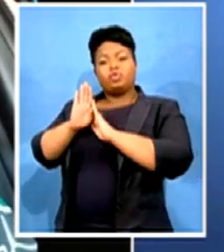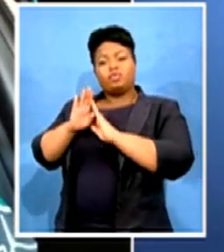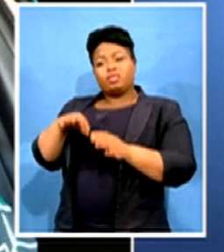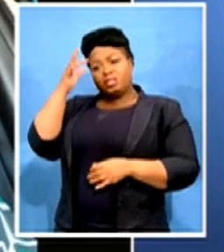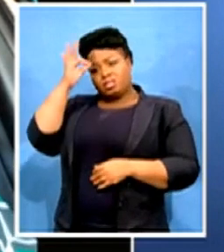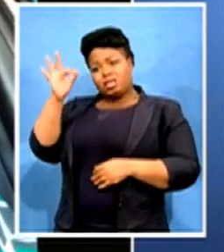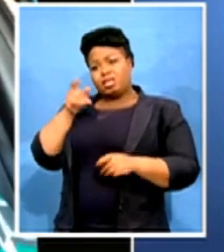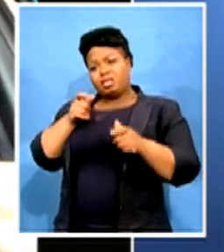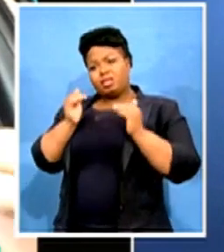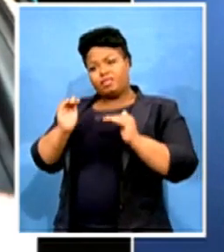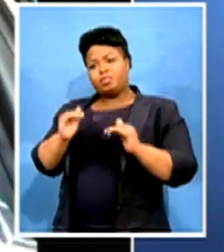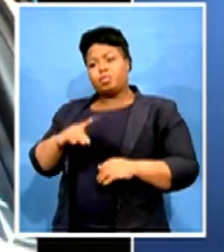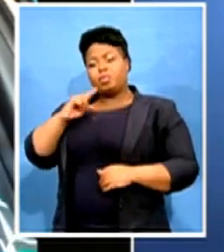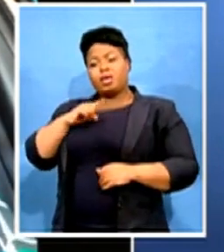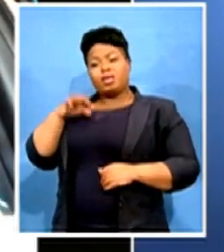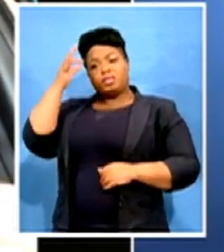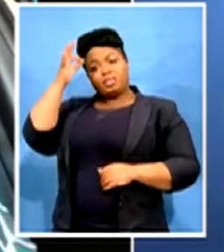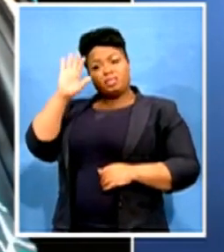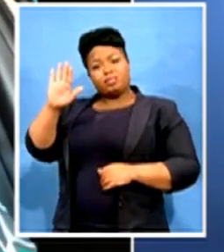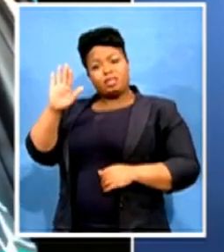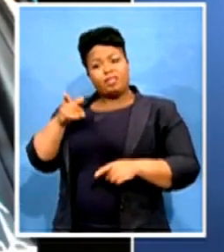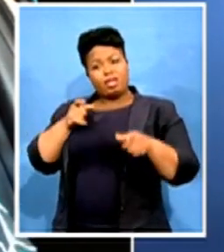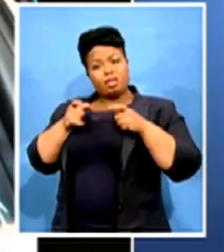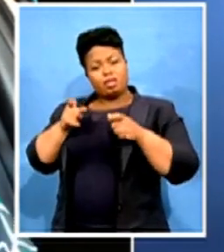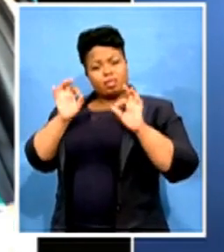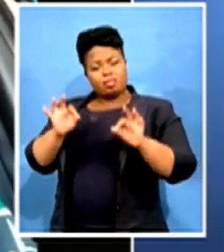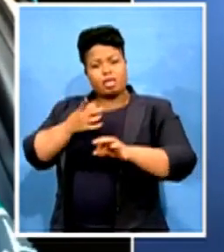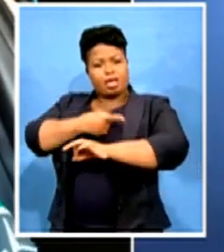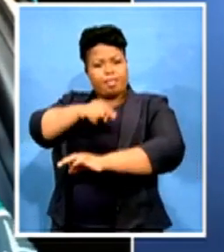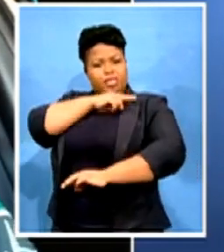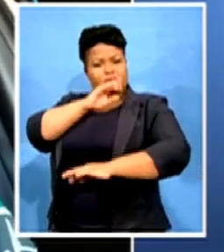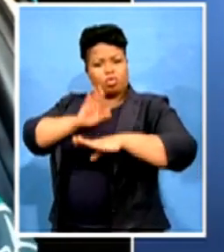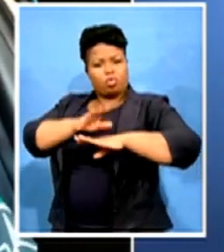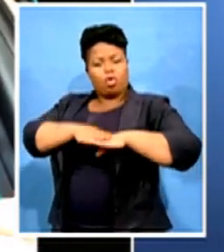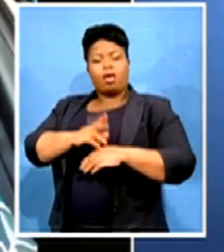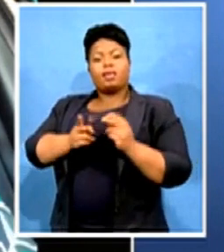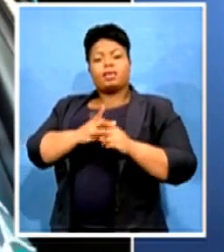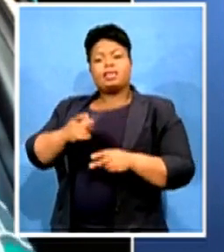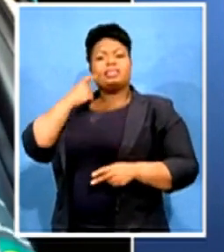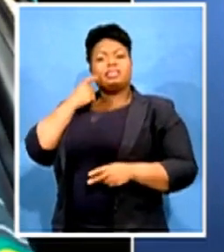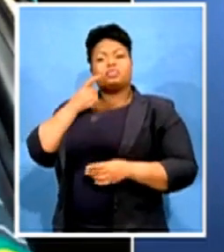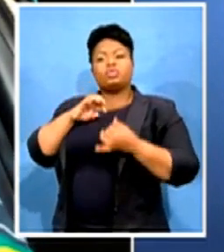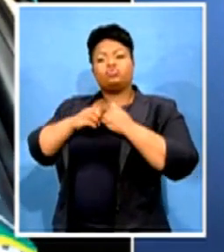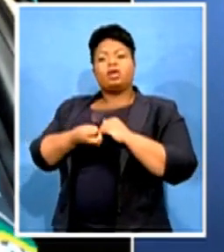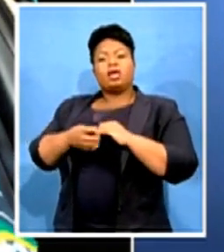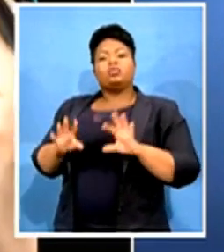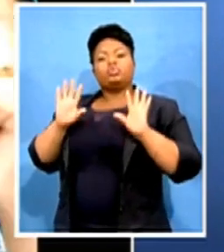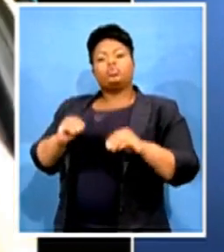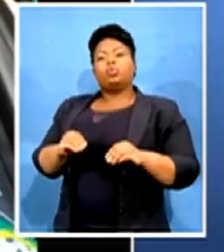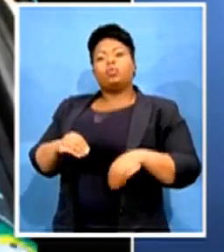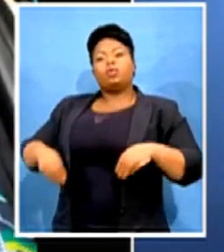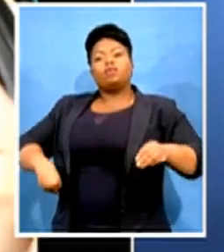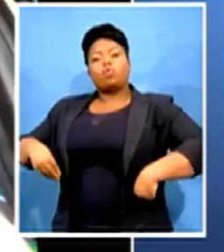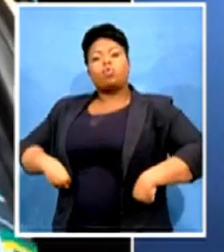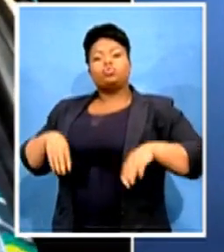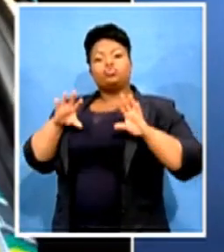capacity is when, amongst others, we deal with combating fraud and corruption. And that is why we have moved around